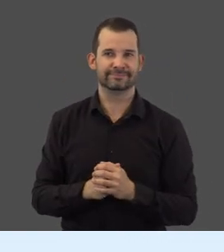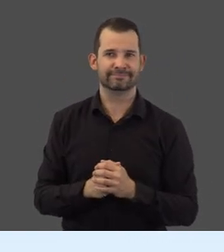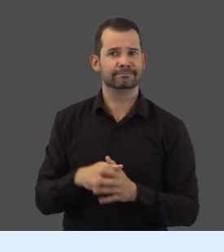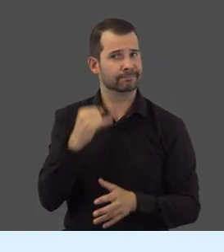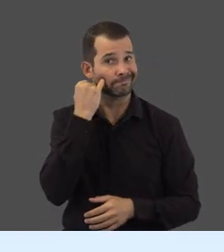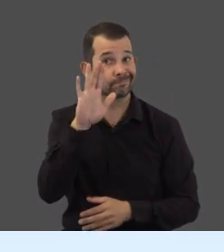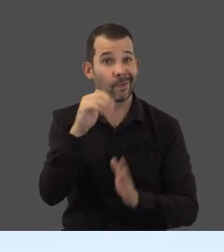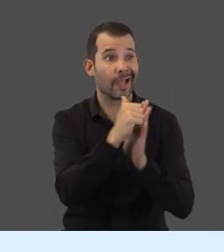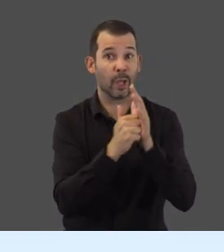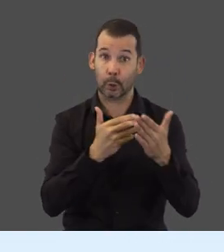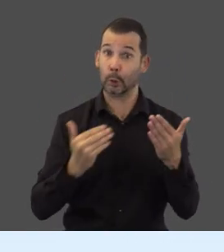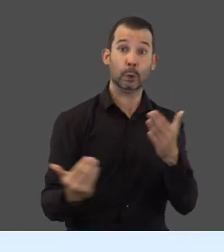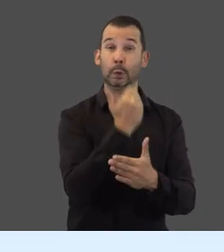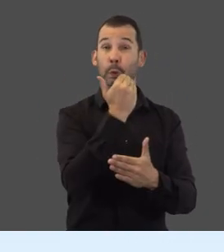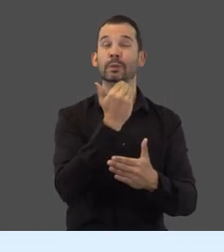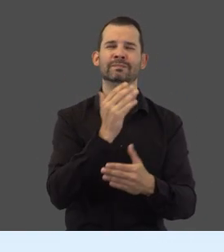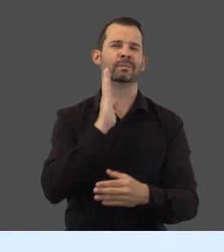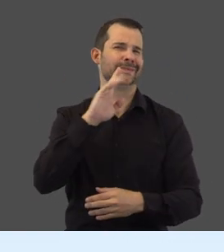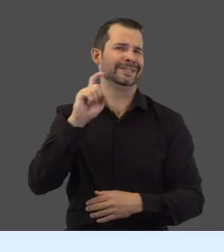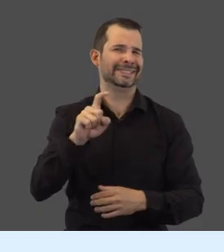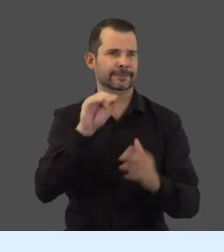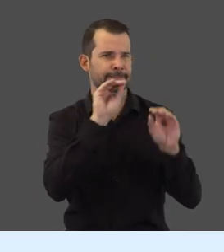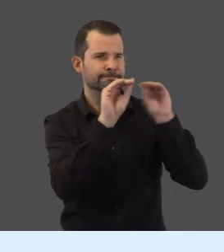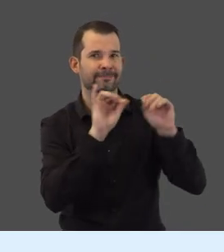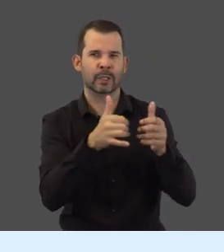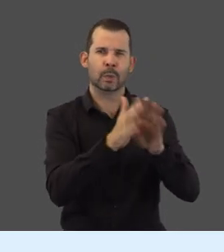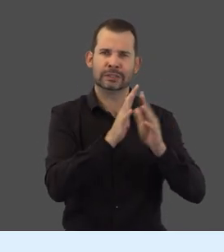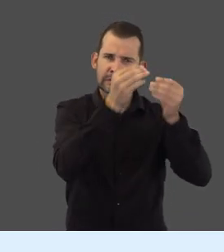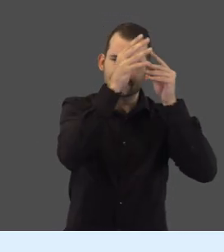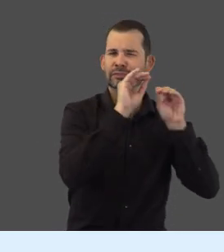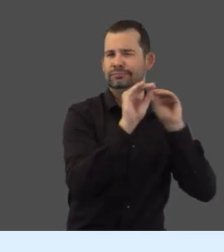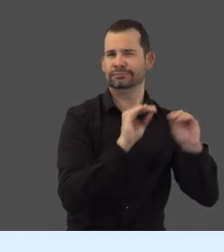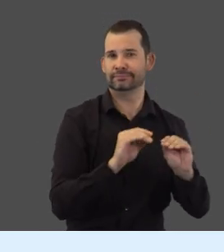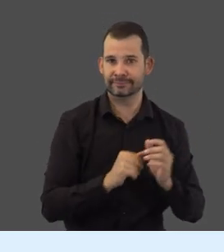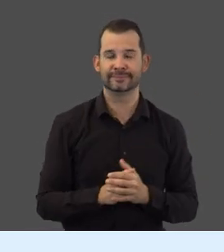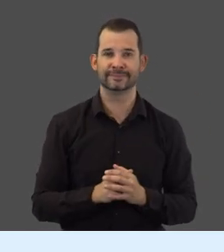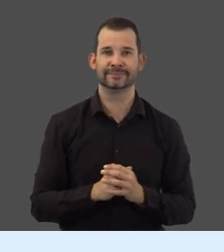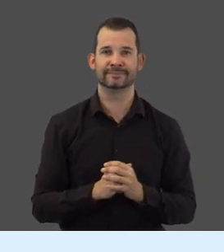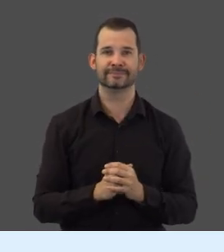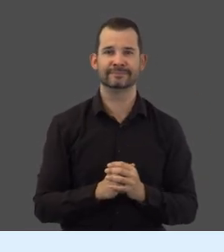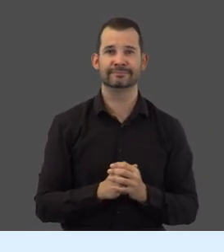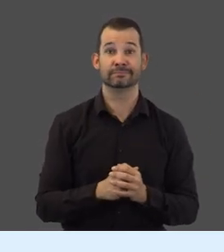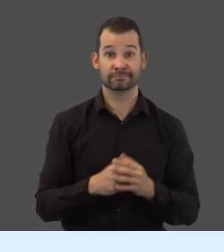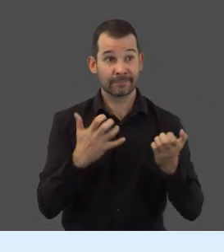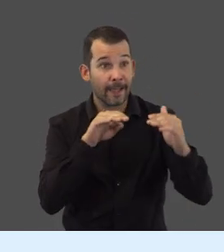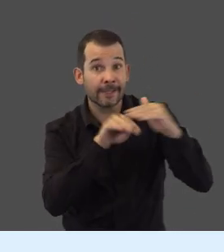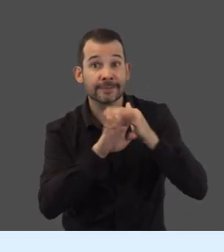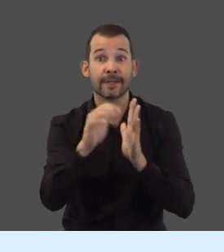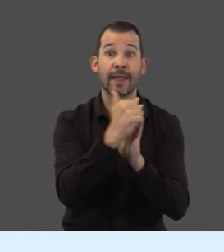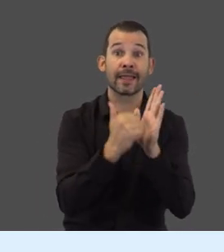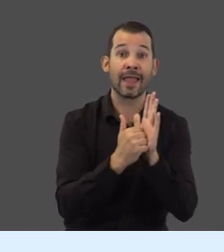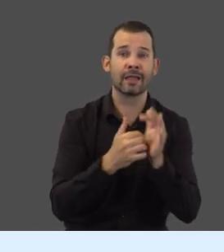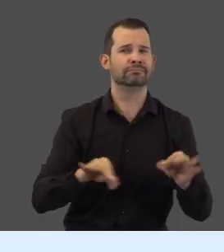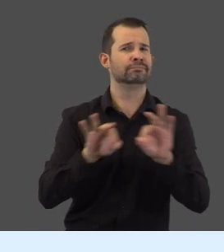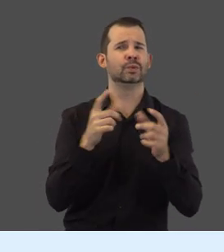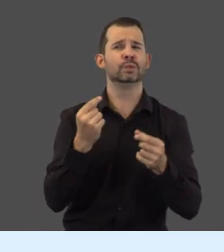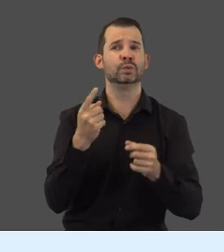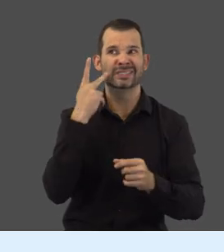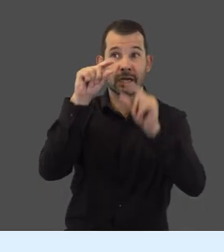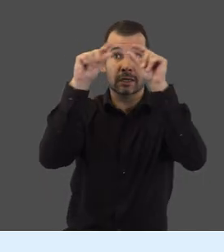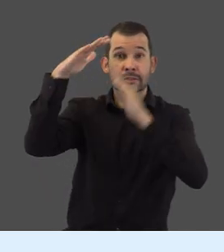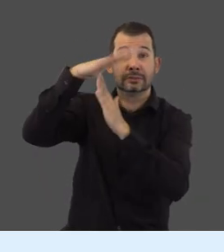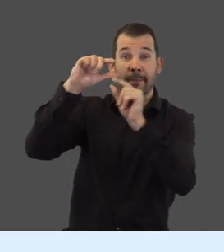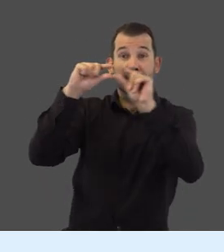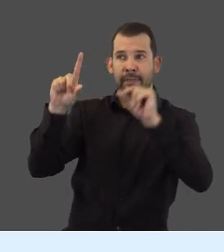If your account is new, you will need to fill in the requested information. To access your account, go to the navigation bar